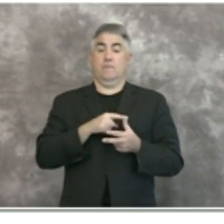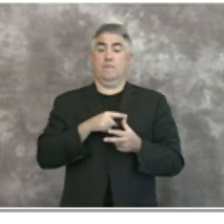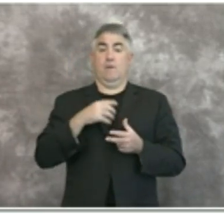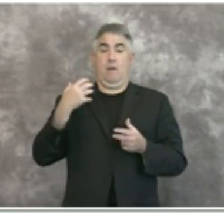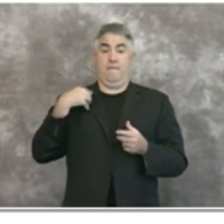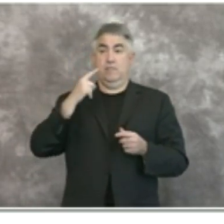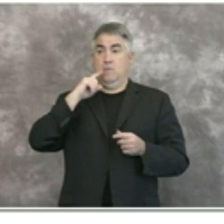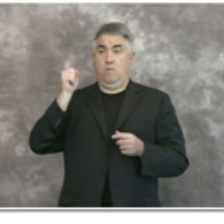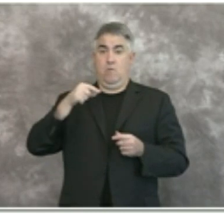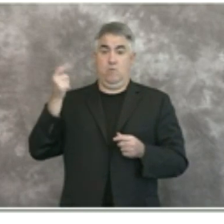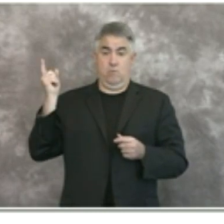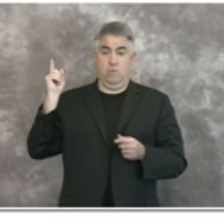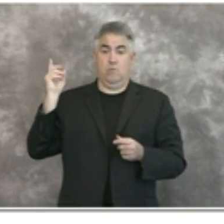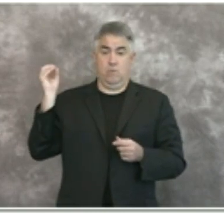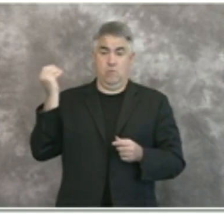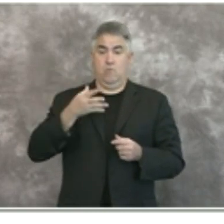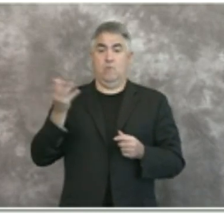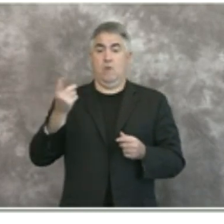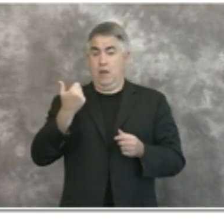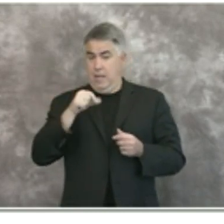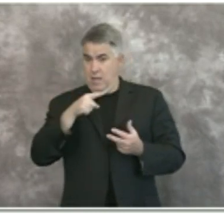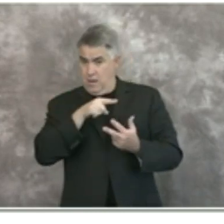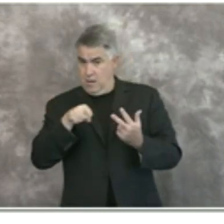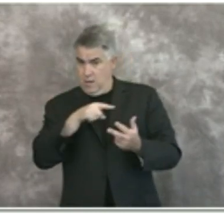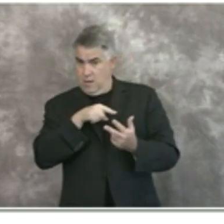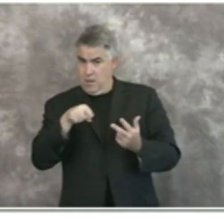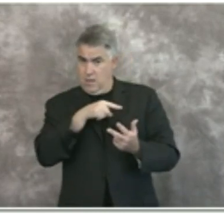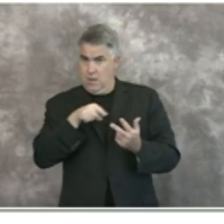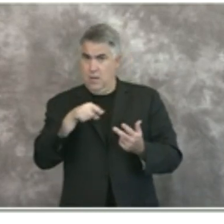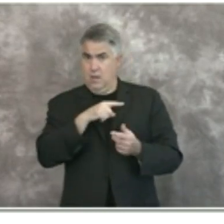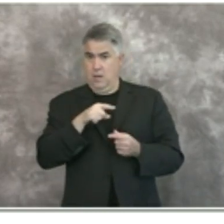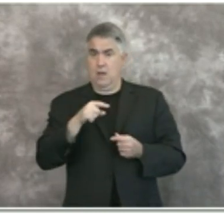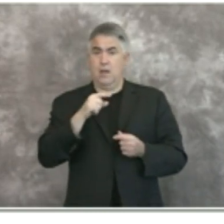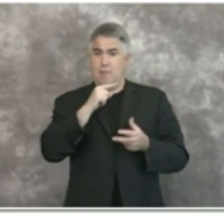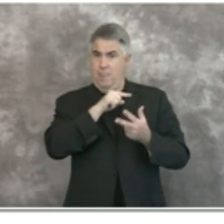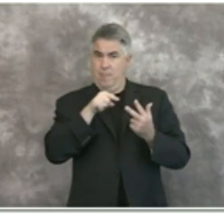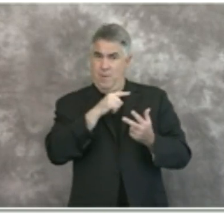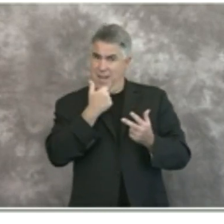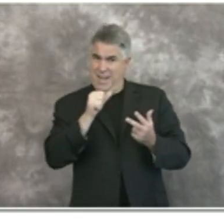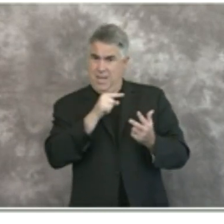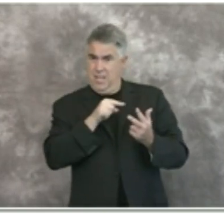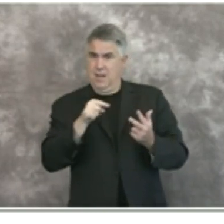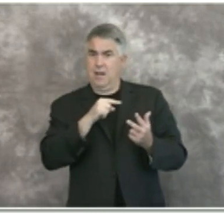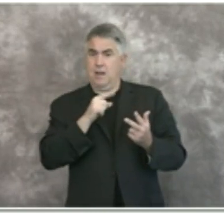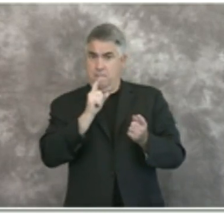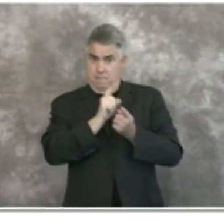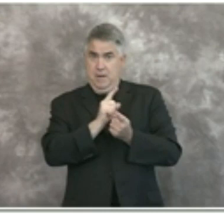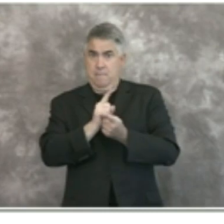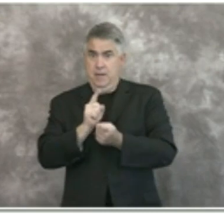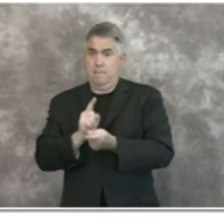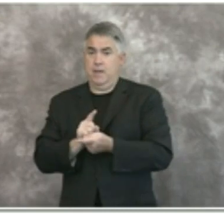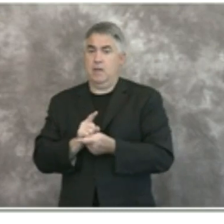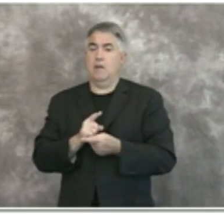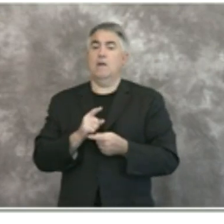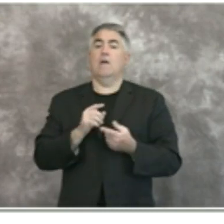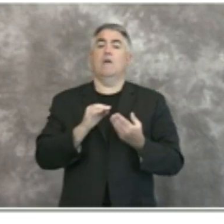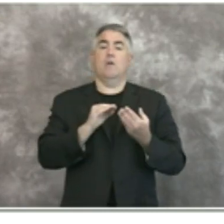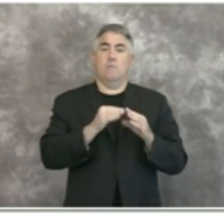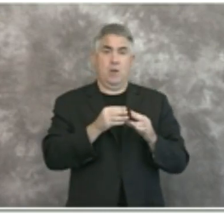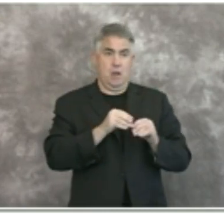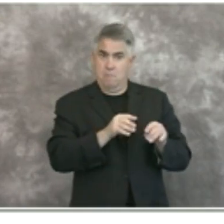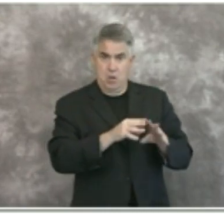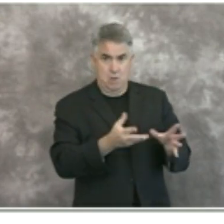modified when any one of the following three criteria are met this includes community outbreaks